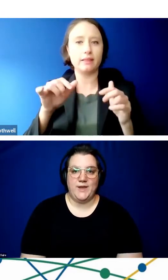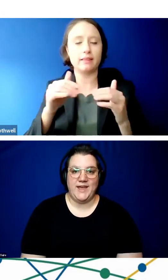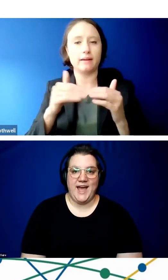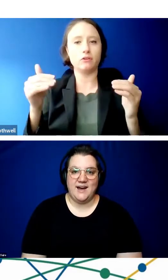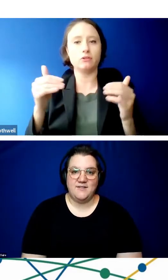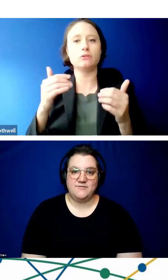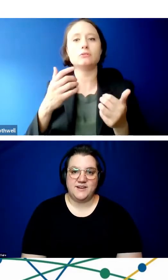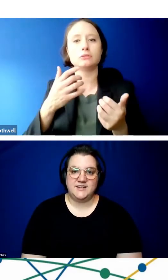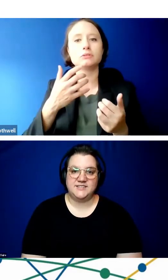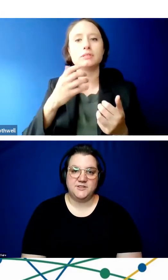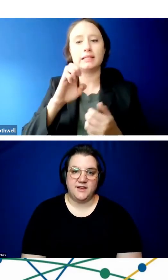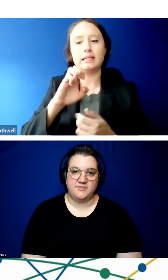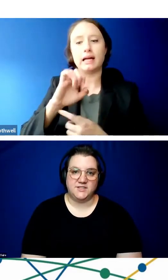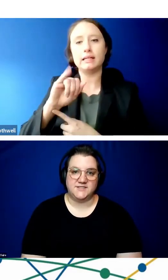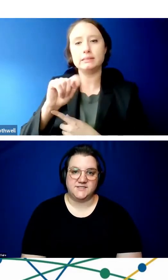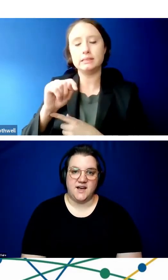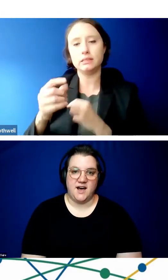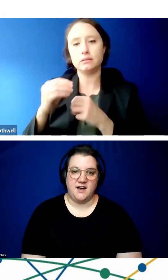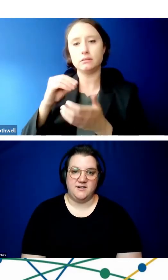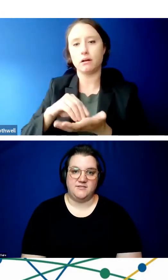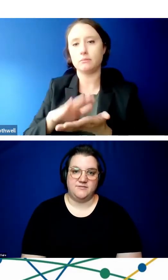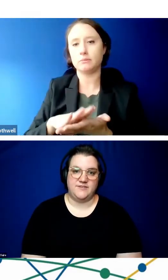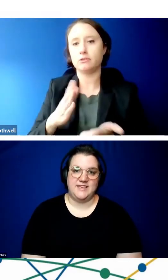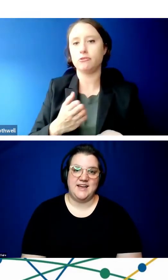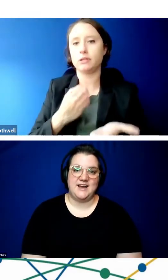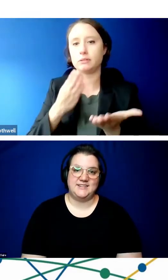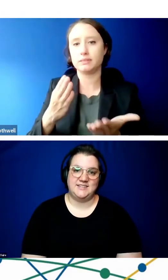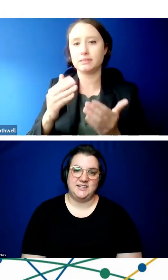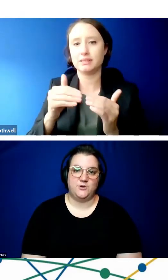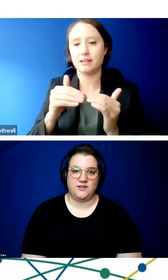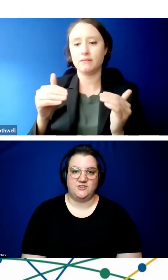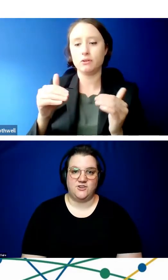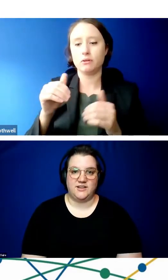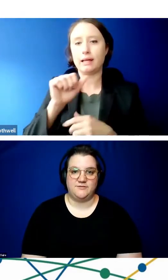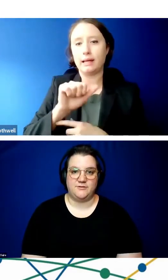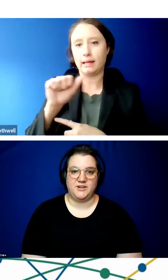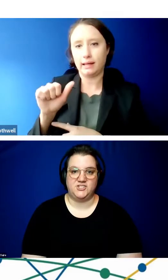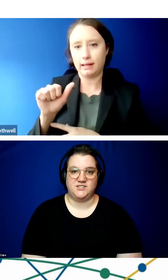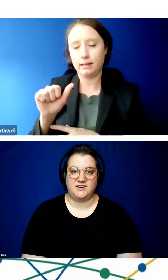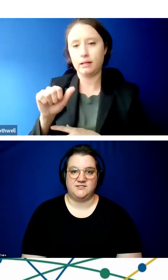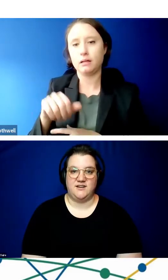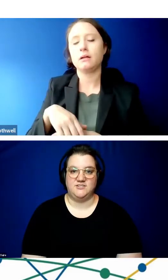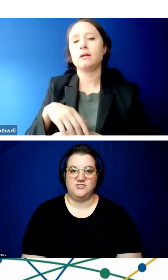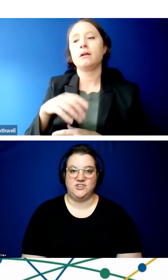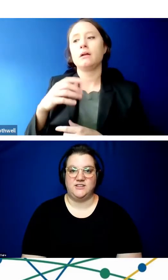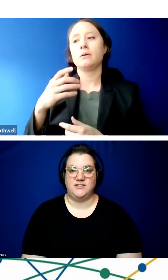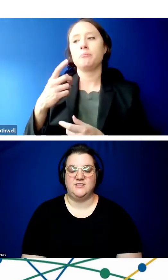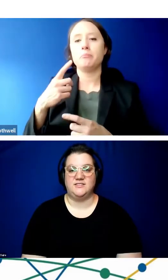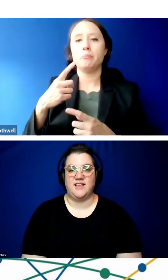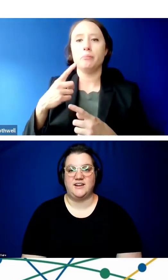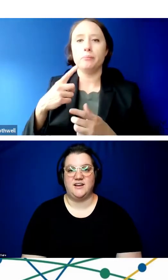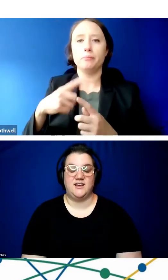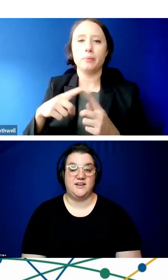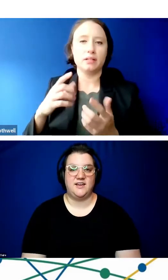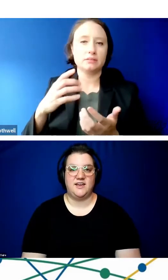We have different levels of EIT or electronic information technology